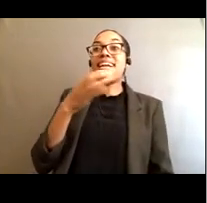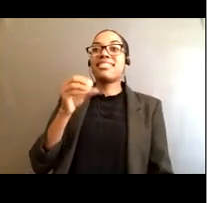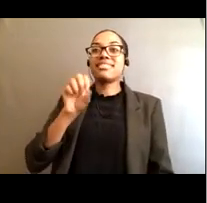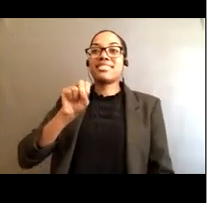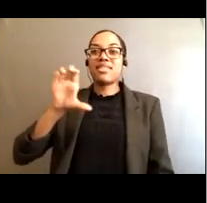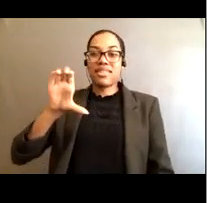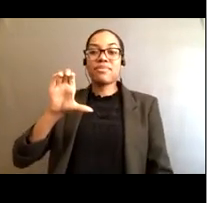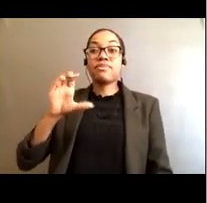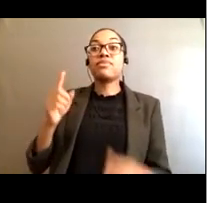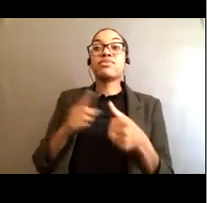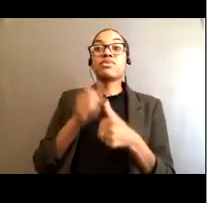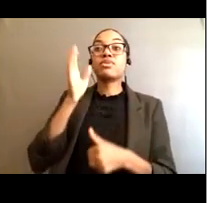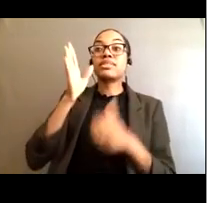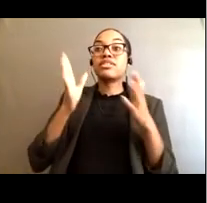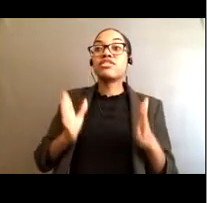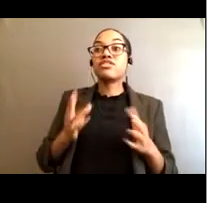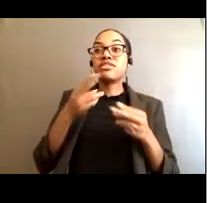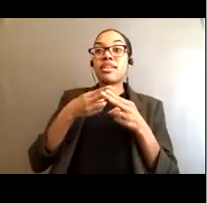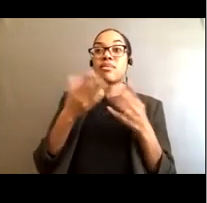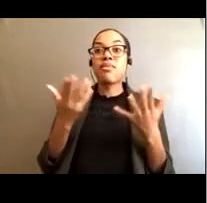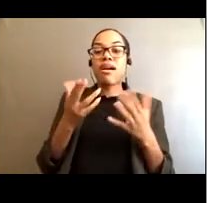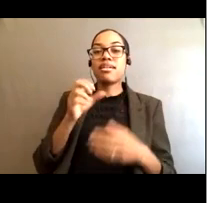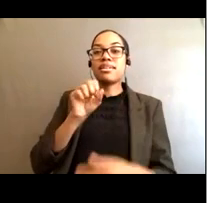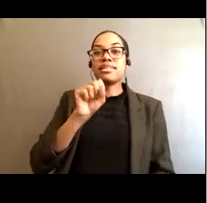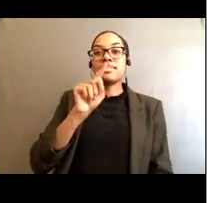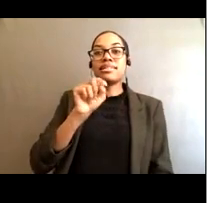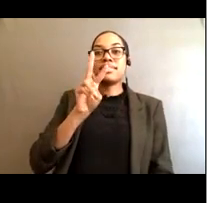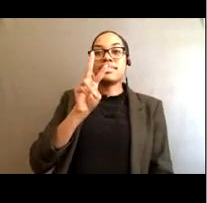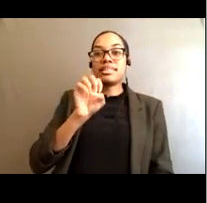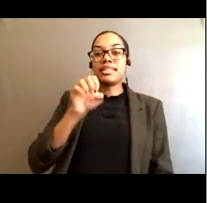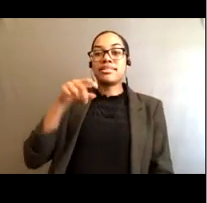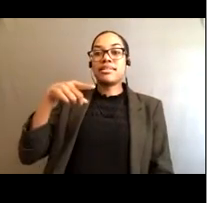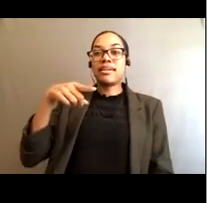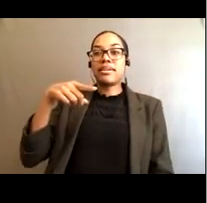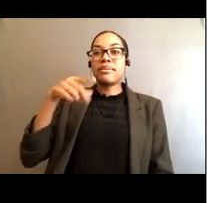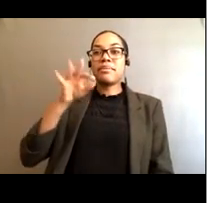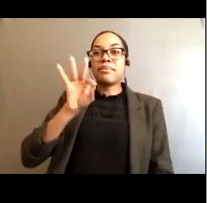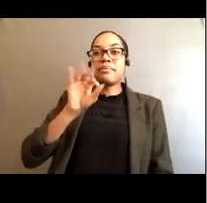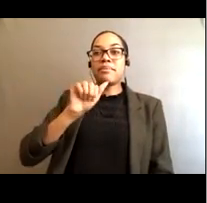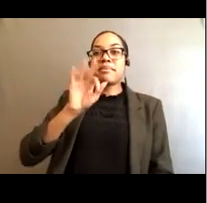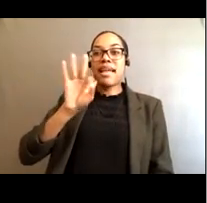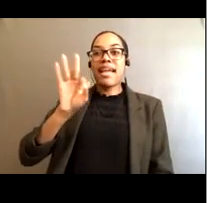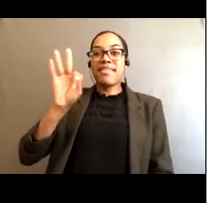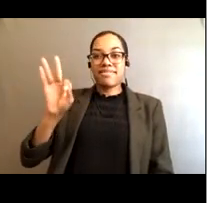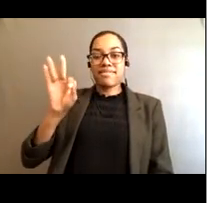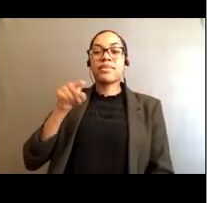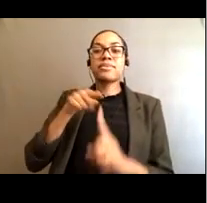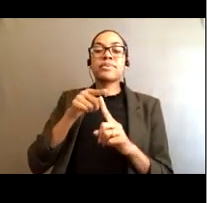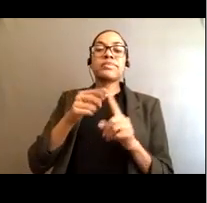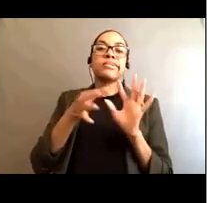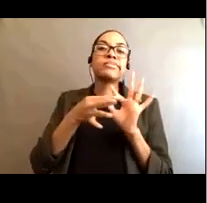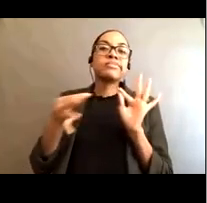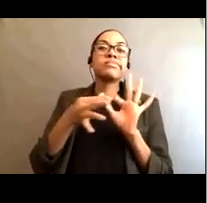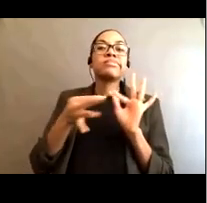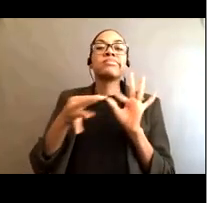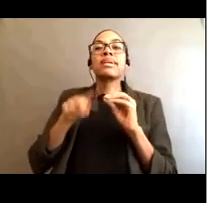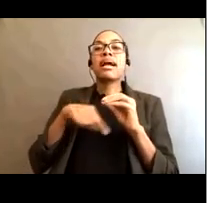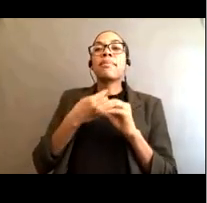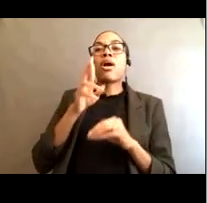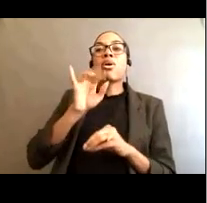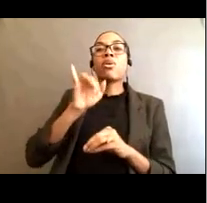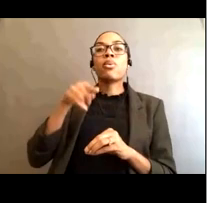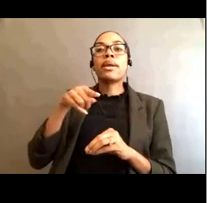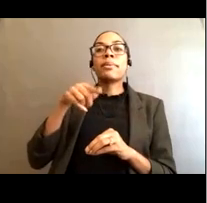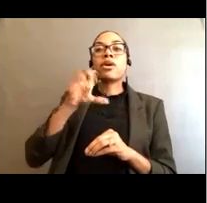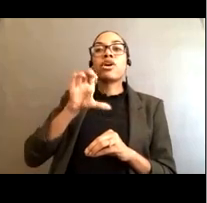Steve Path, and he will be talking about, he'll be telling us what a rip current is, why they're so dangerous. Then